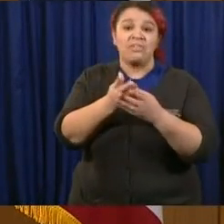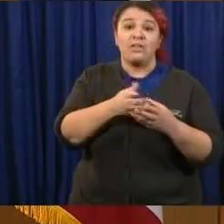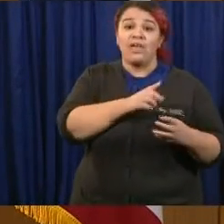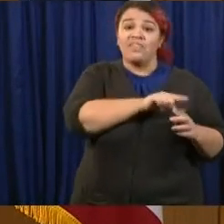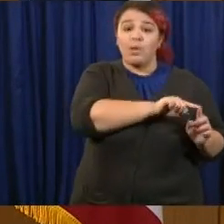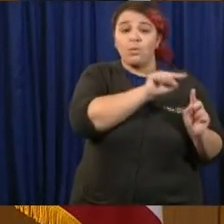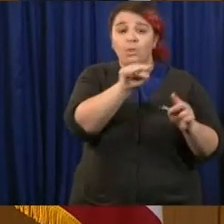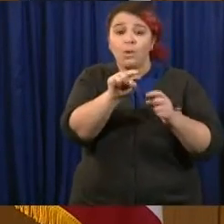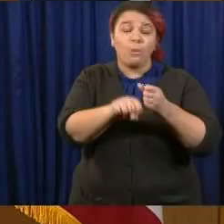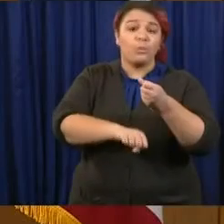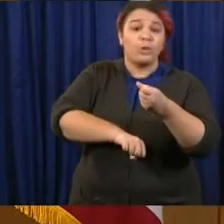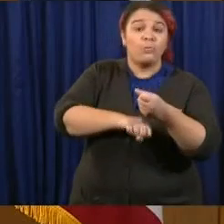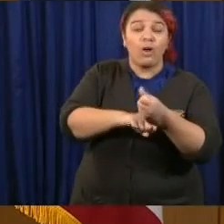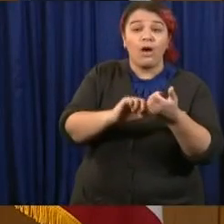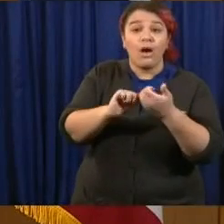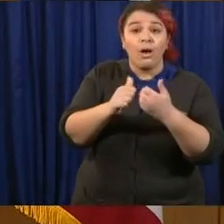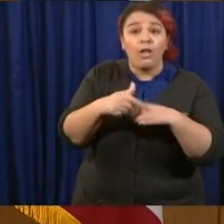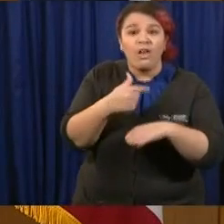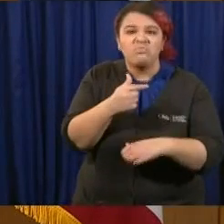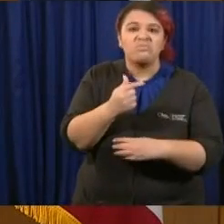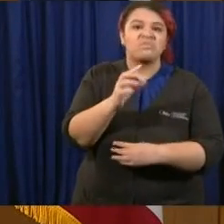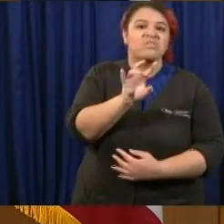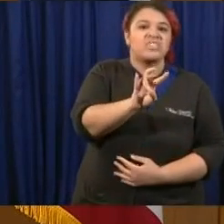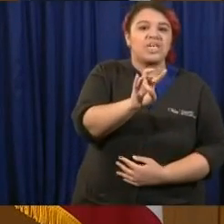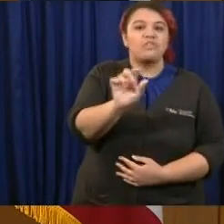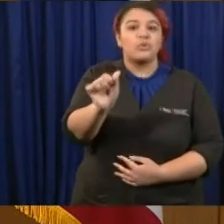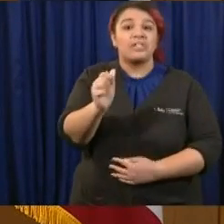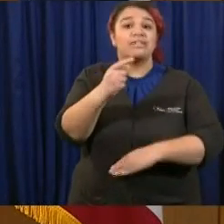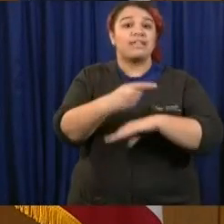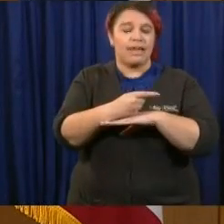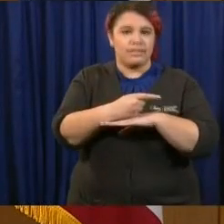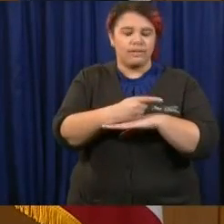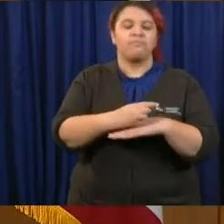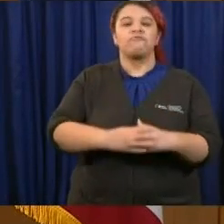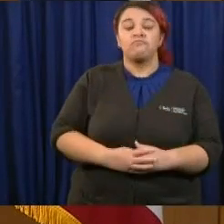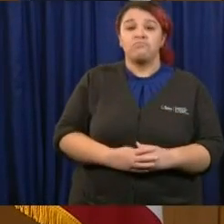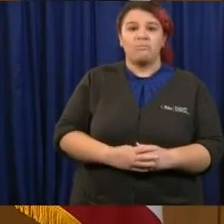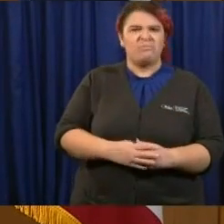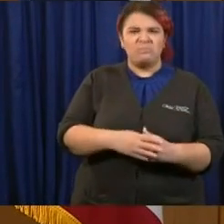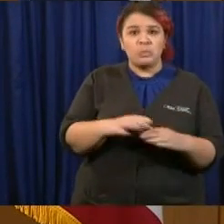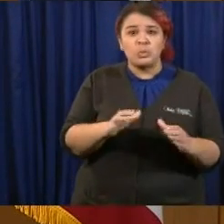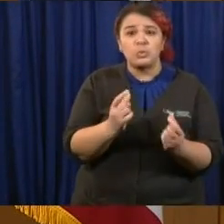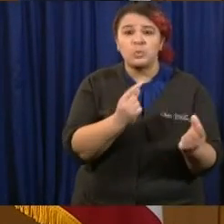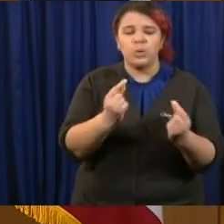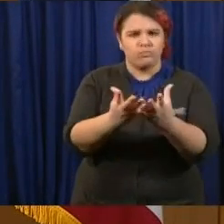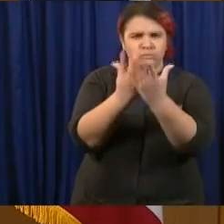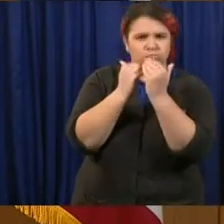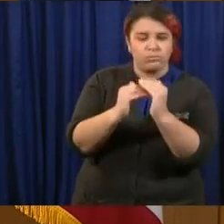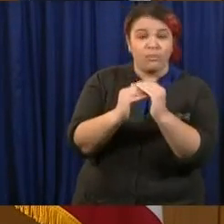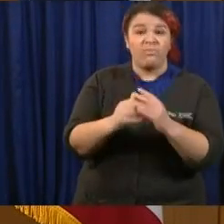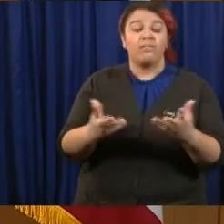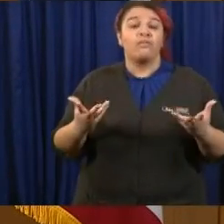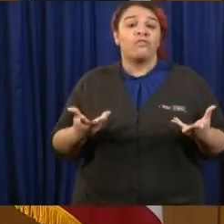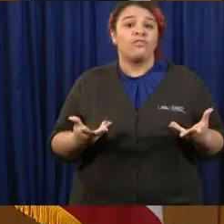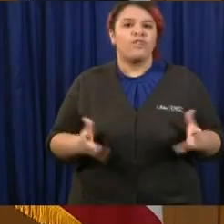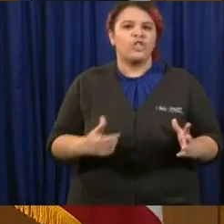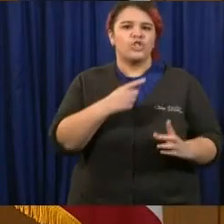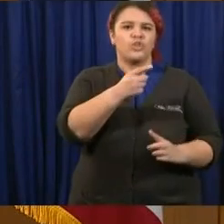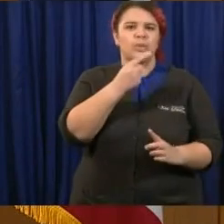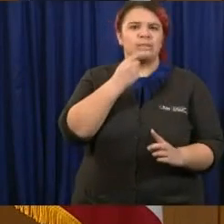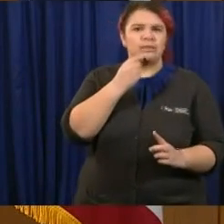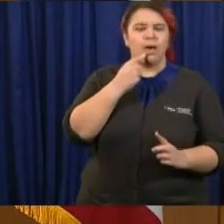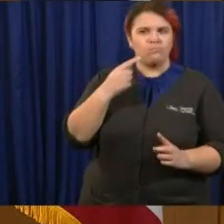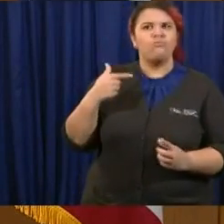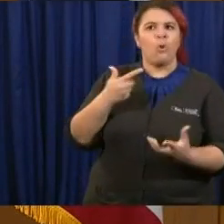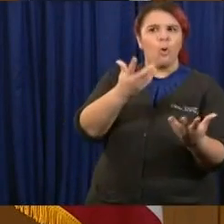of federal assistance that would meet your desires or will you be extending that mission? I'm going to have to